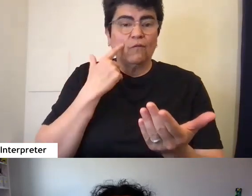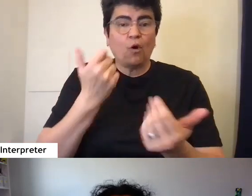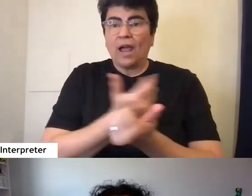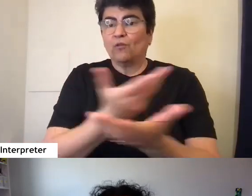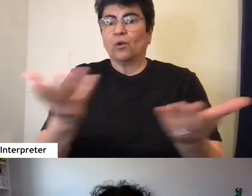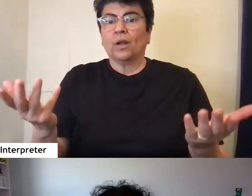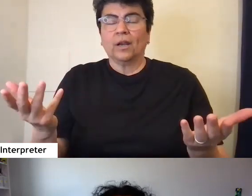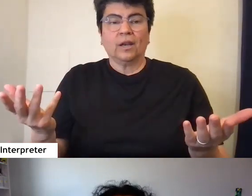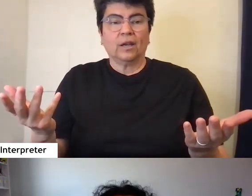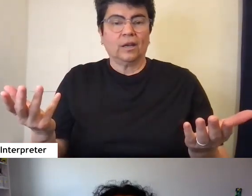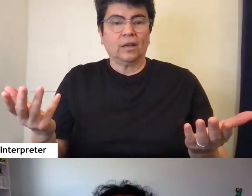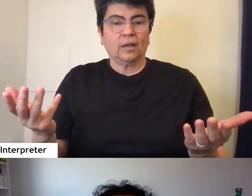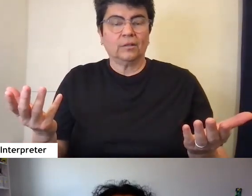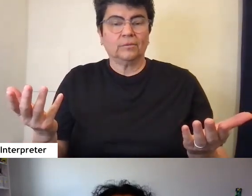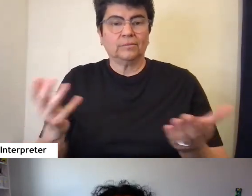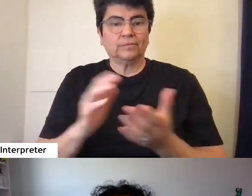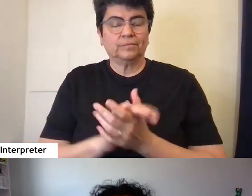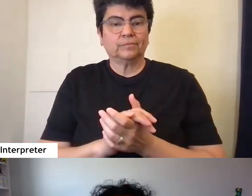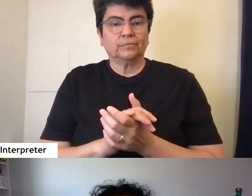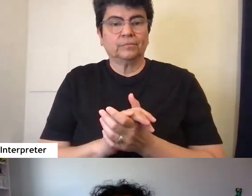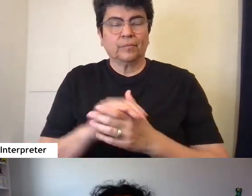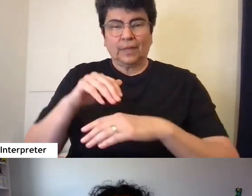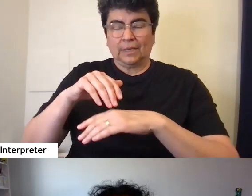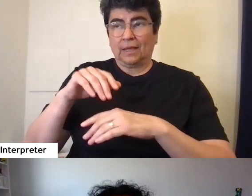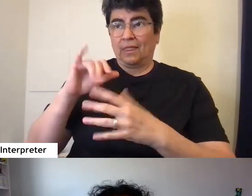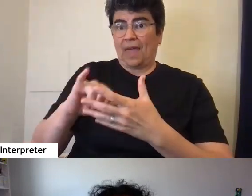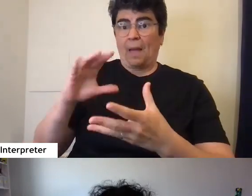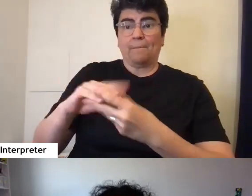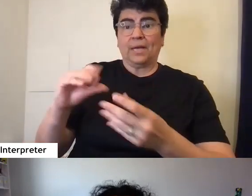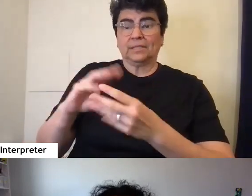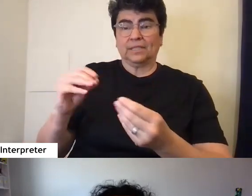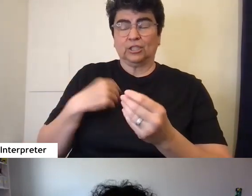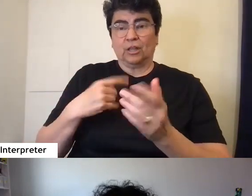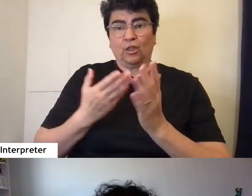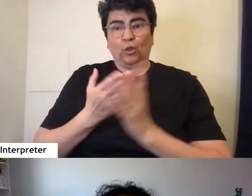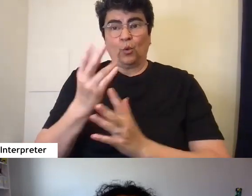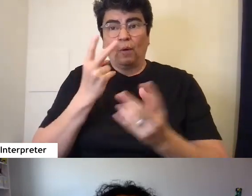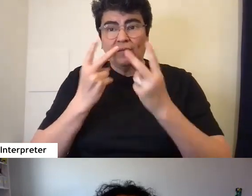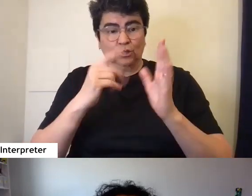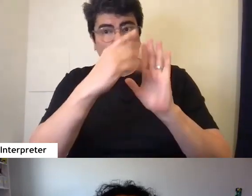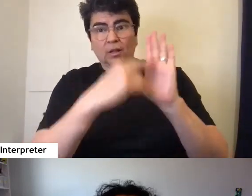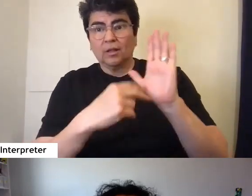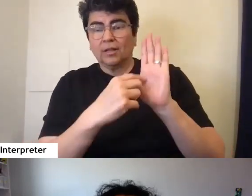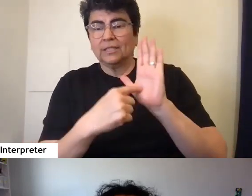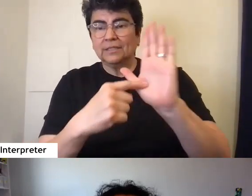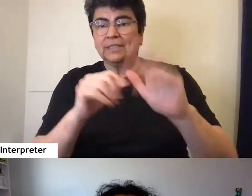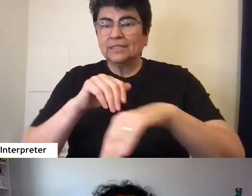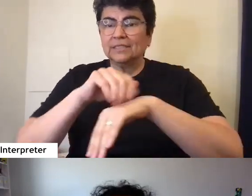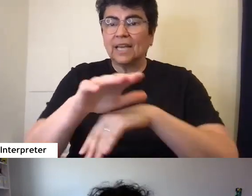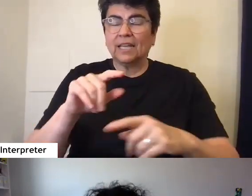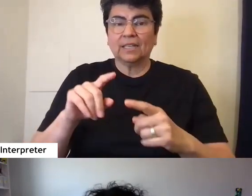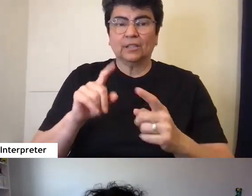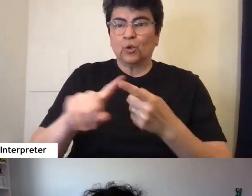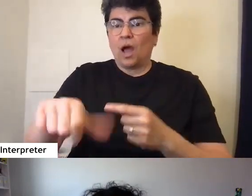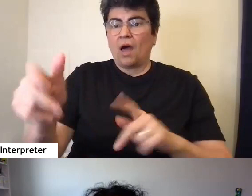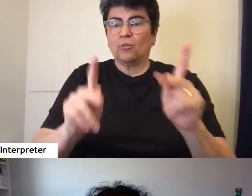And sending that message visually to other people who might not